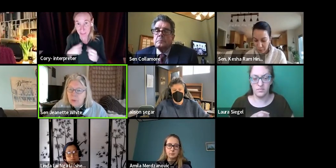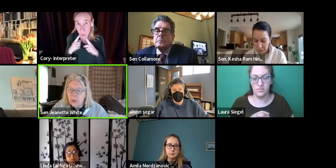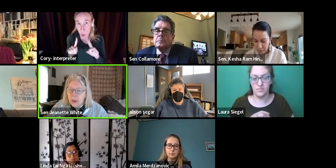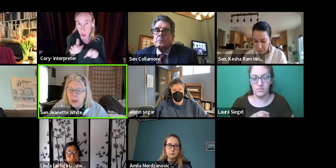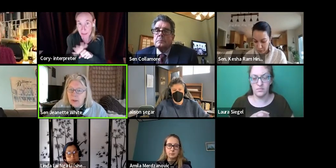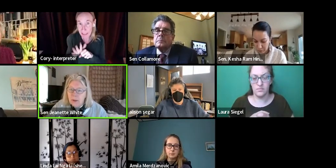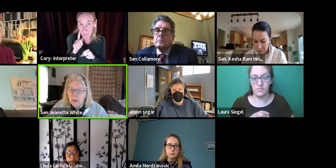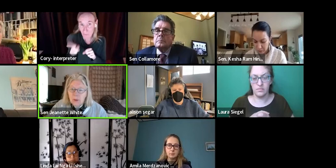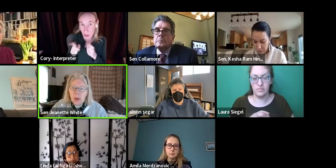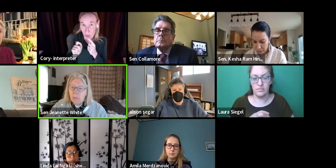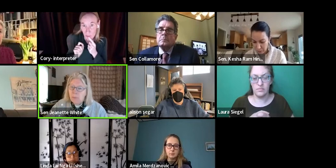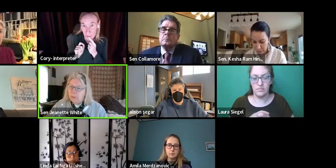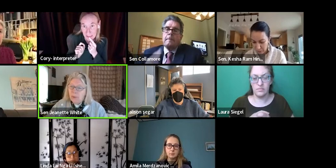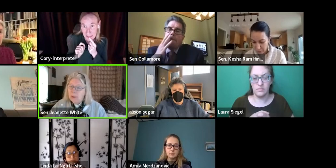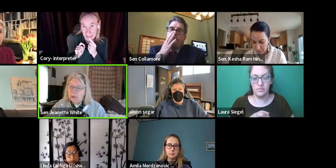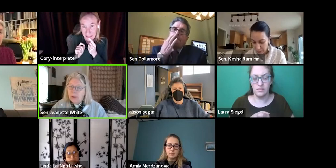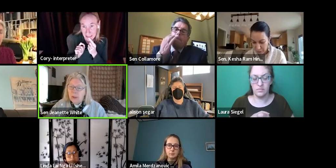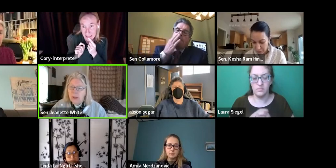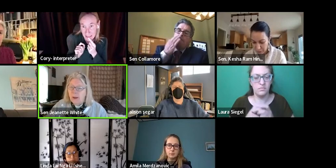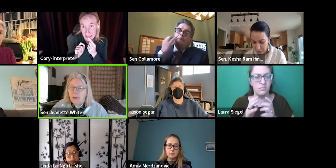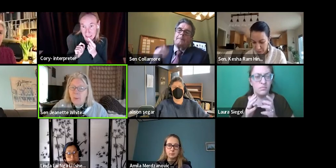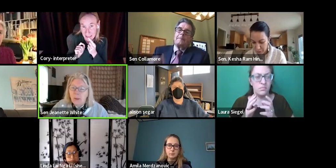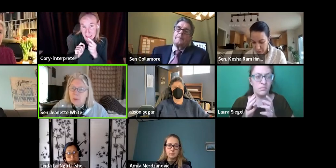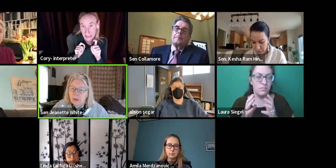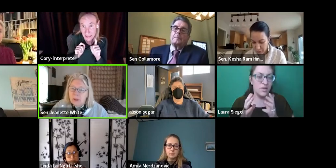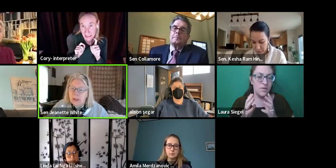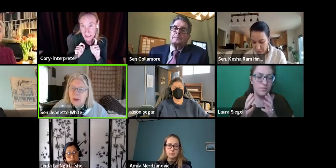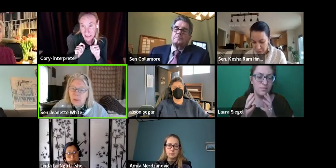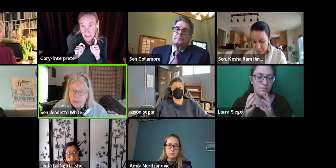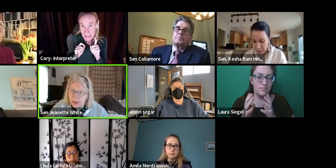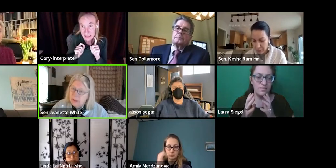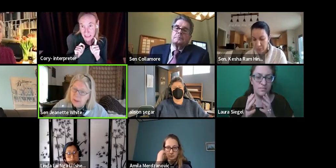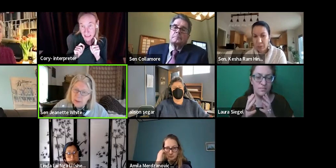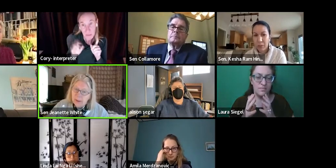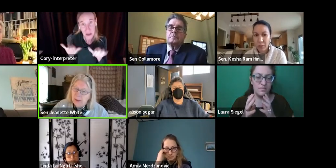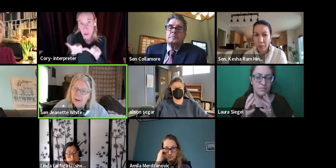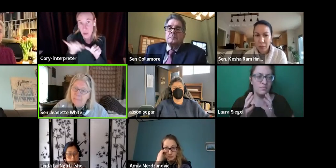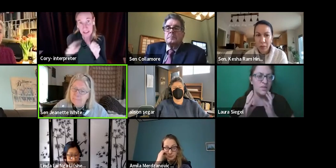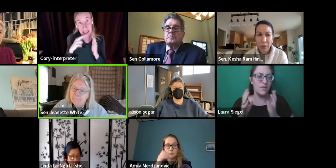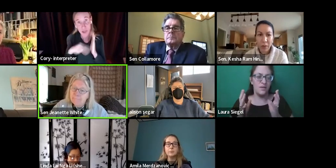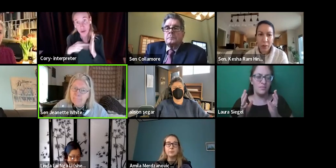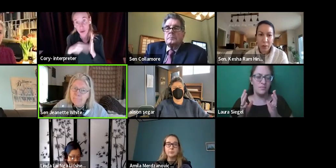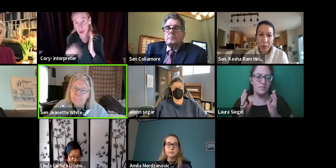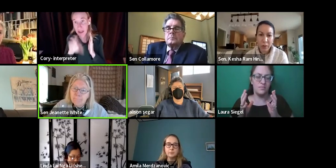for you and but we certainly welcome you to stay with us.